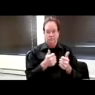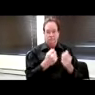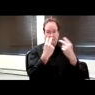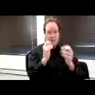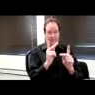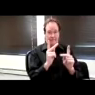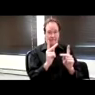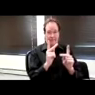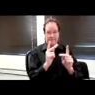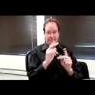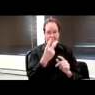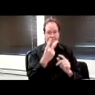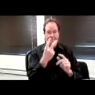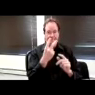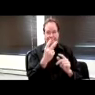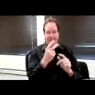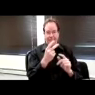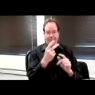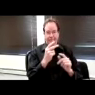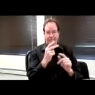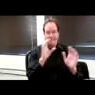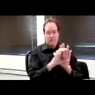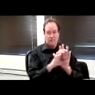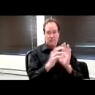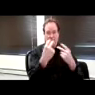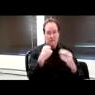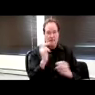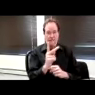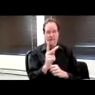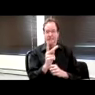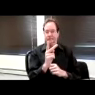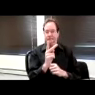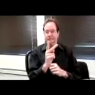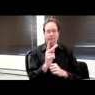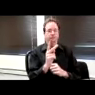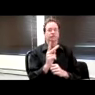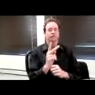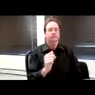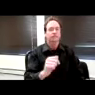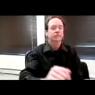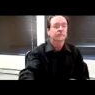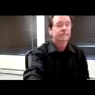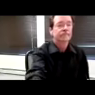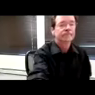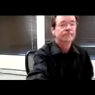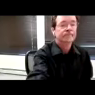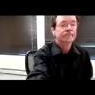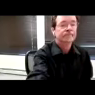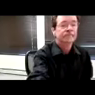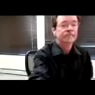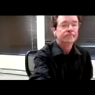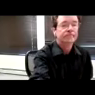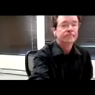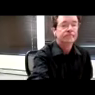that videos posted prior to 2019 be captioned.